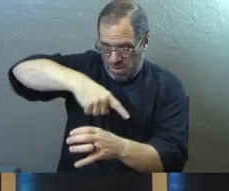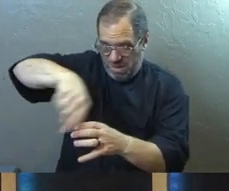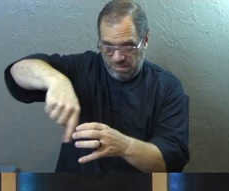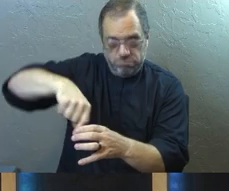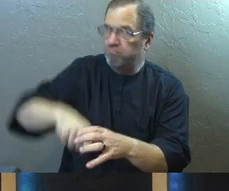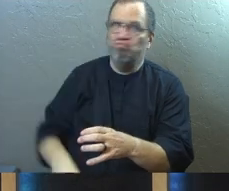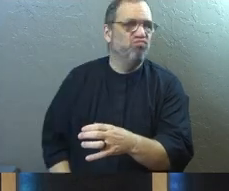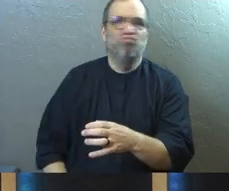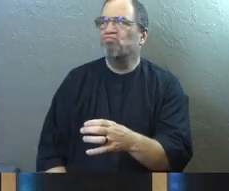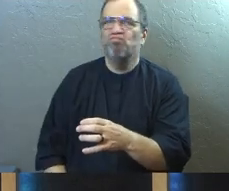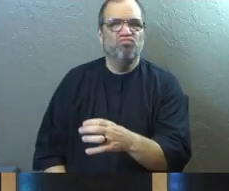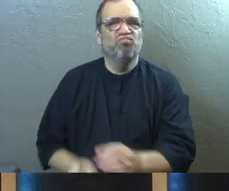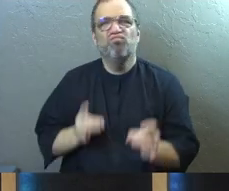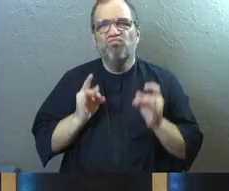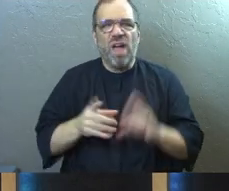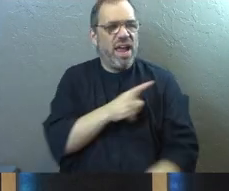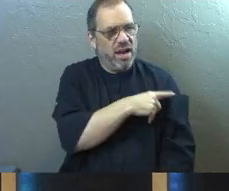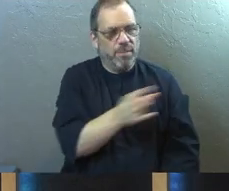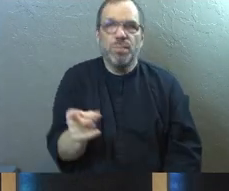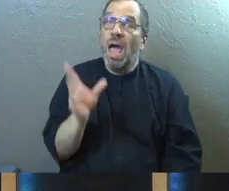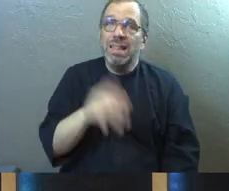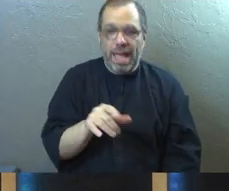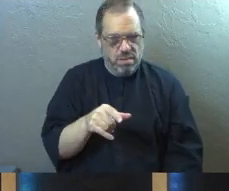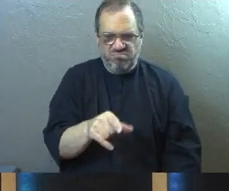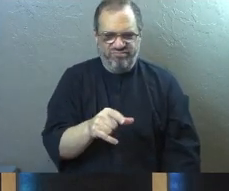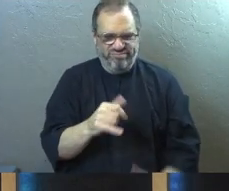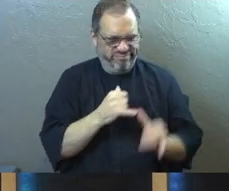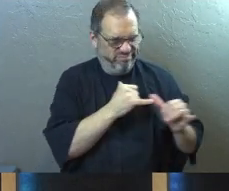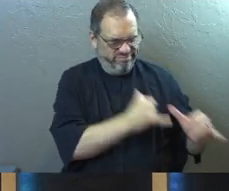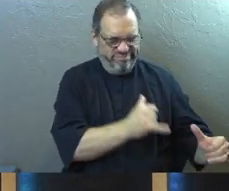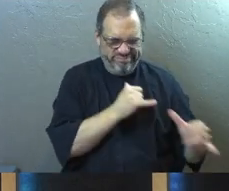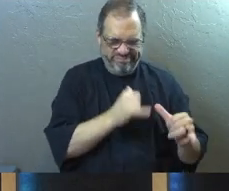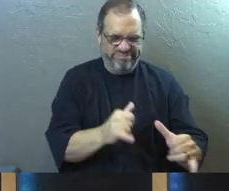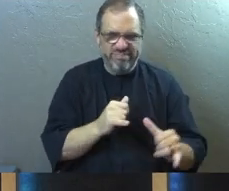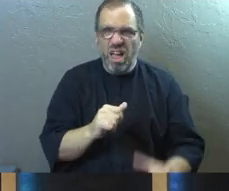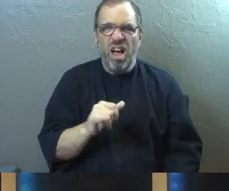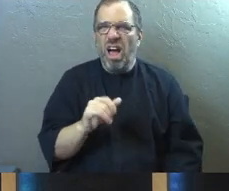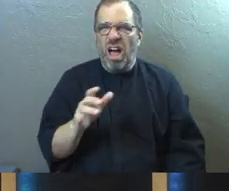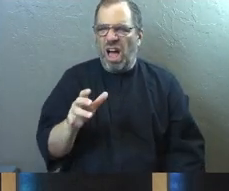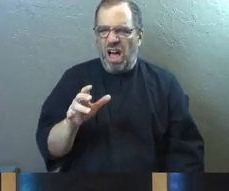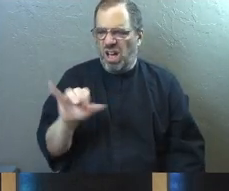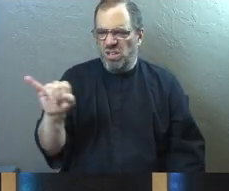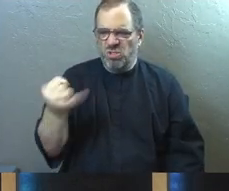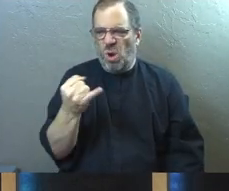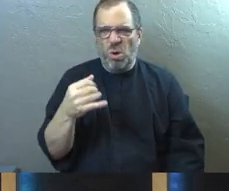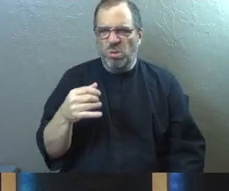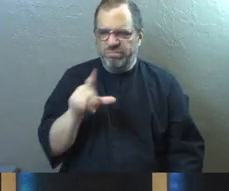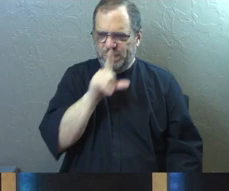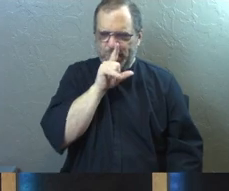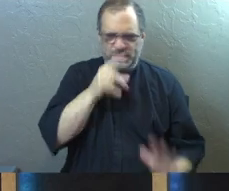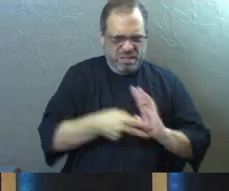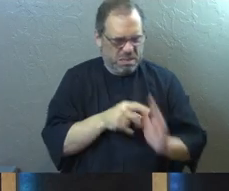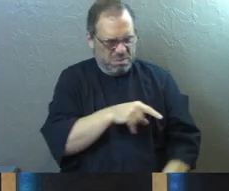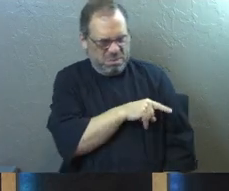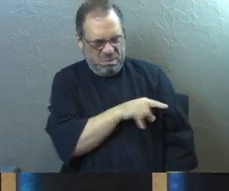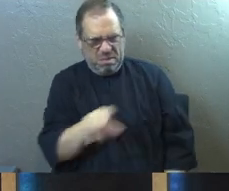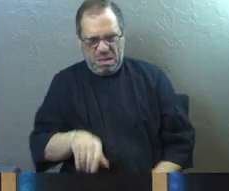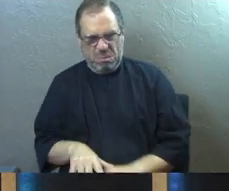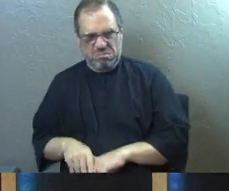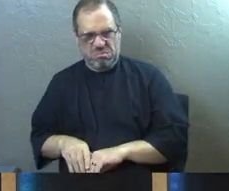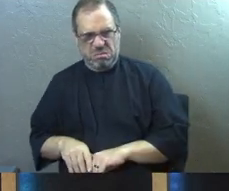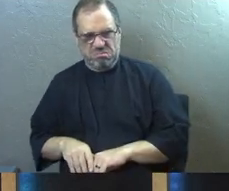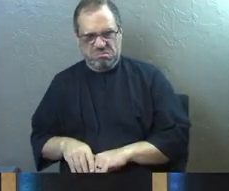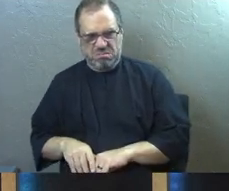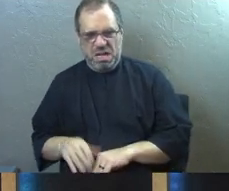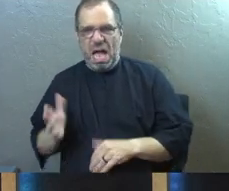team, I'm going to hate them because they're not my neighbor. Yahweh must not have meant them for